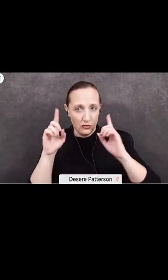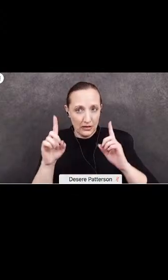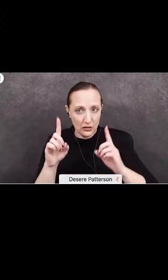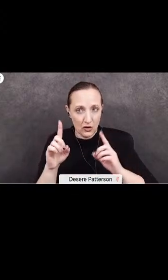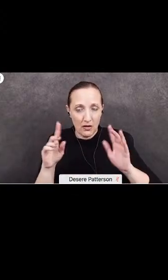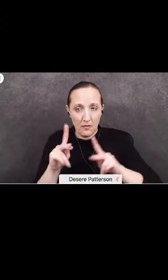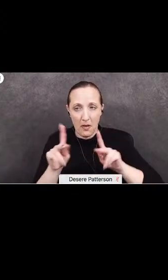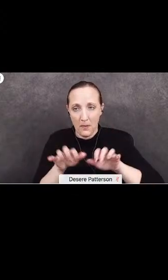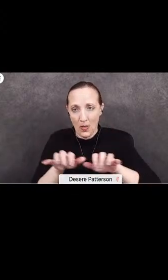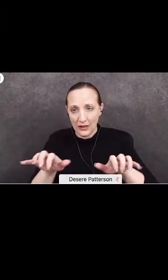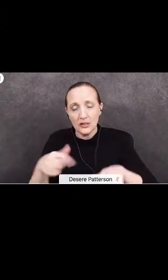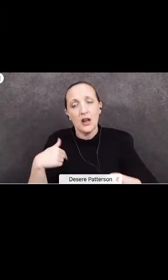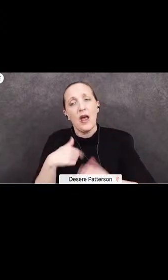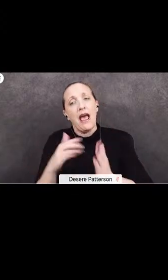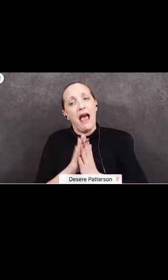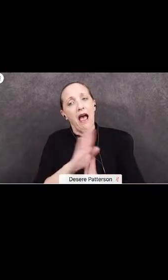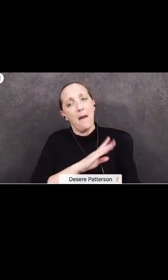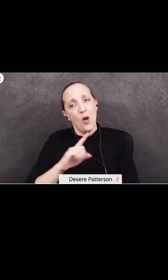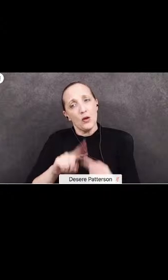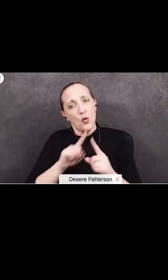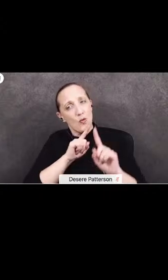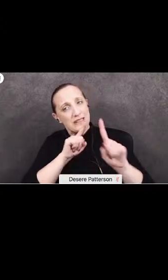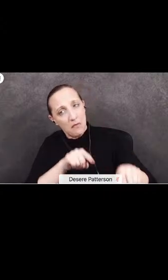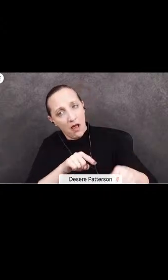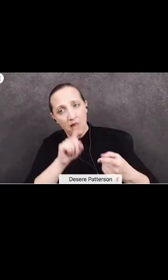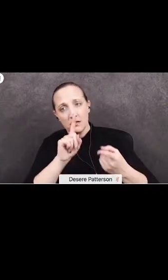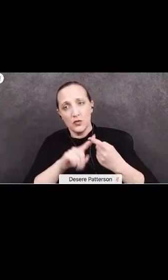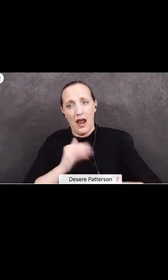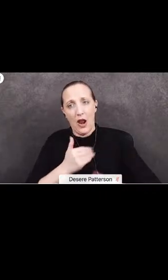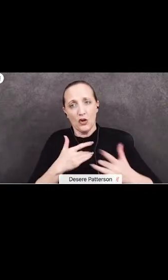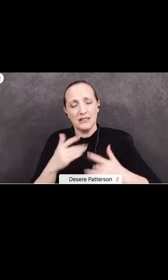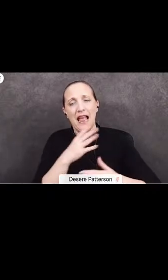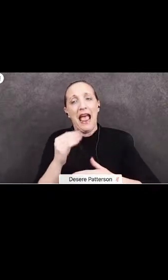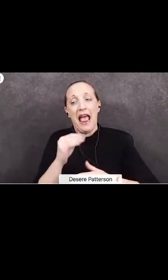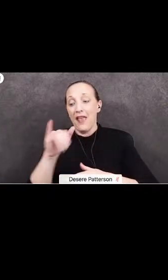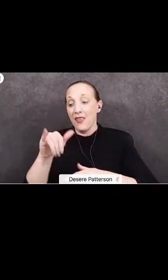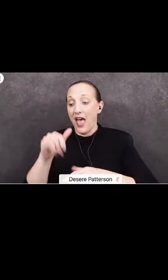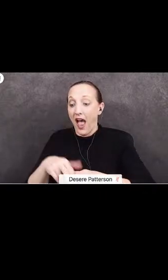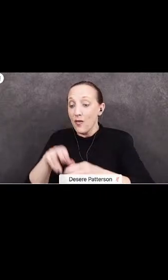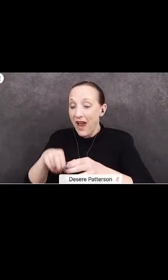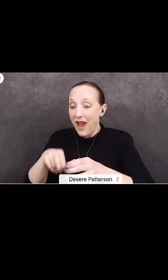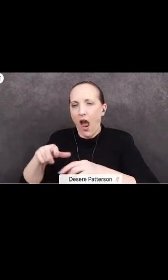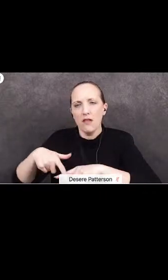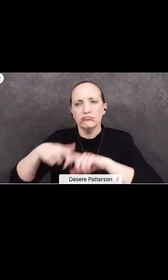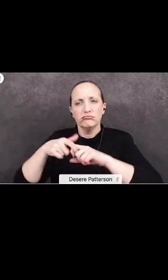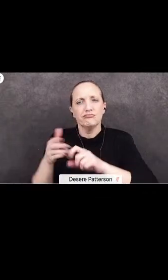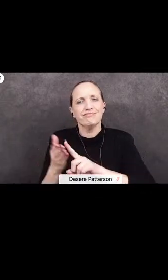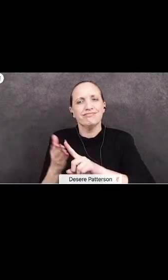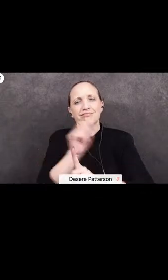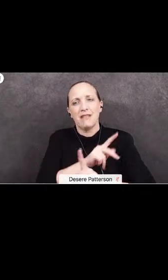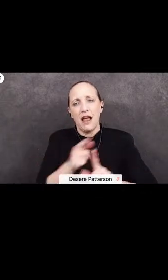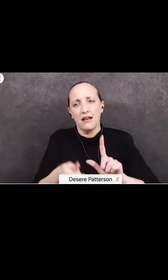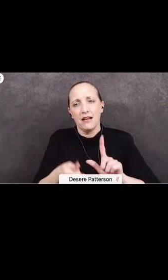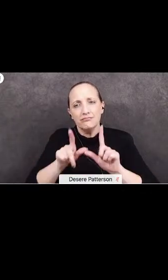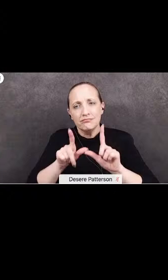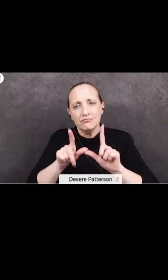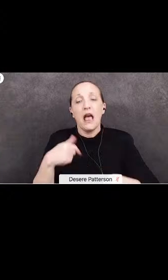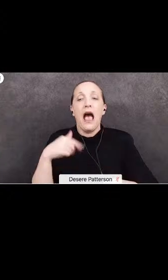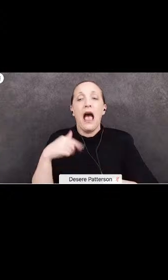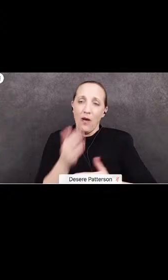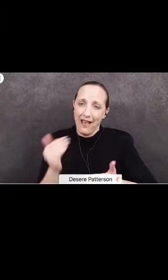to respond to our concerns and resend the resignation of Dr. Stregorda. I will again send my original letter